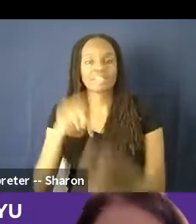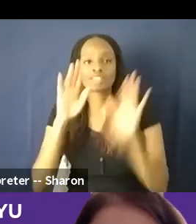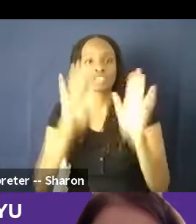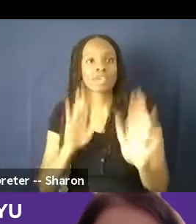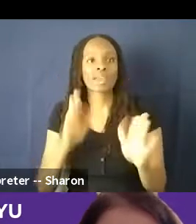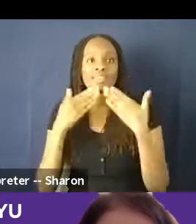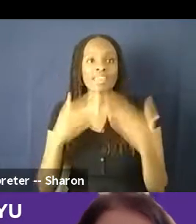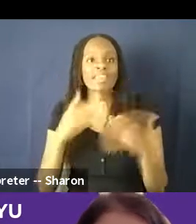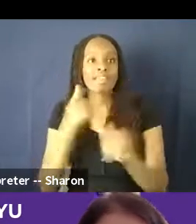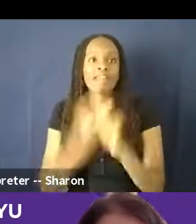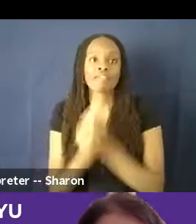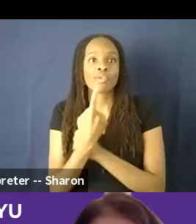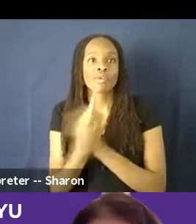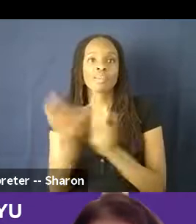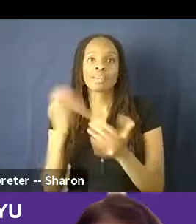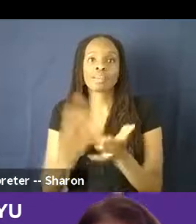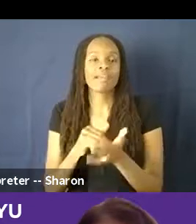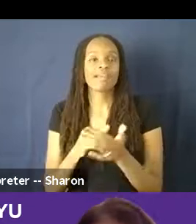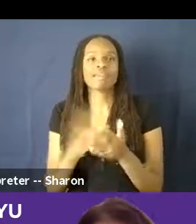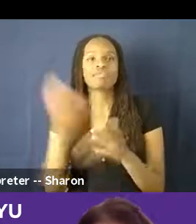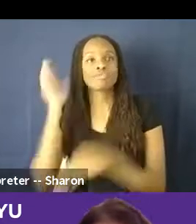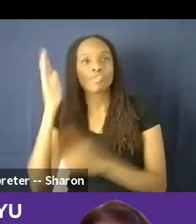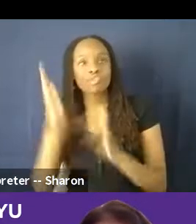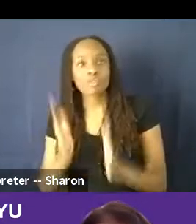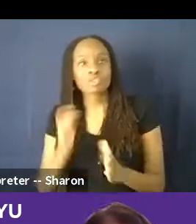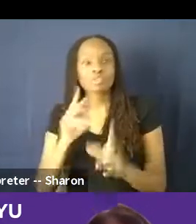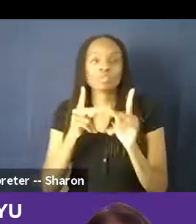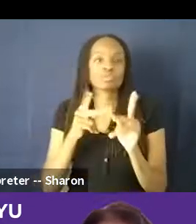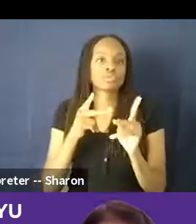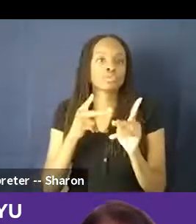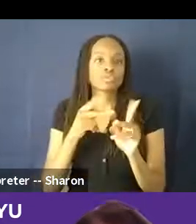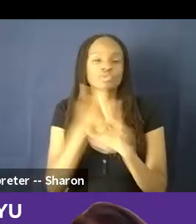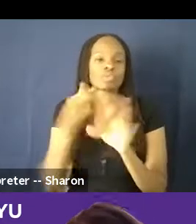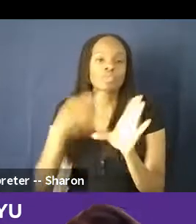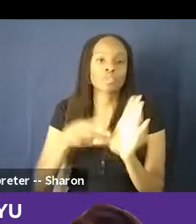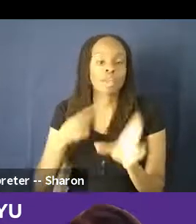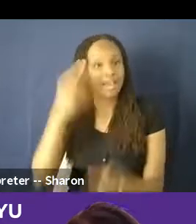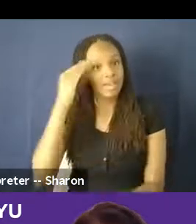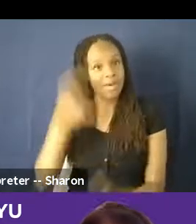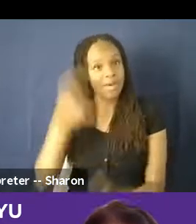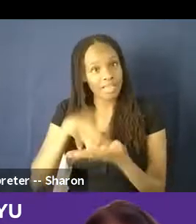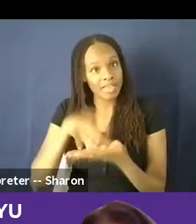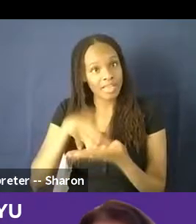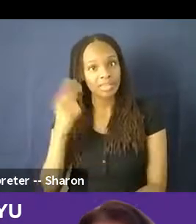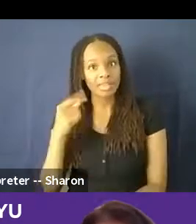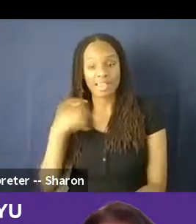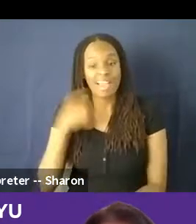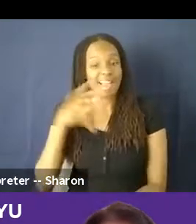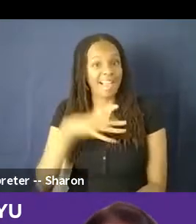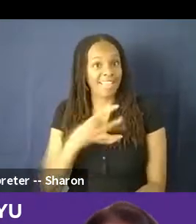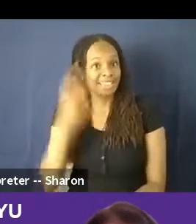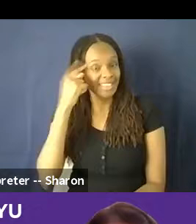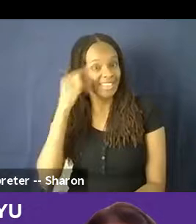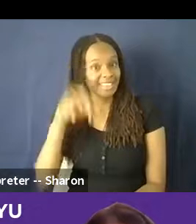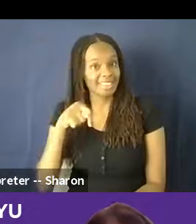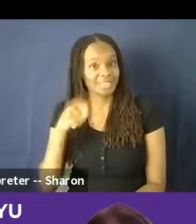both the presenters and the participators. I know I learned some things and, you know, I like to think this is one of my areas. So thank